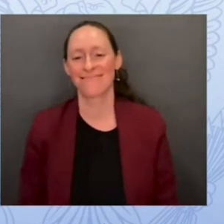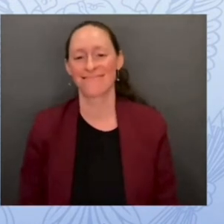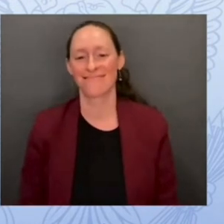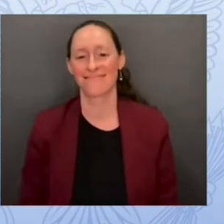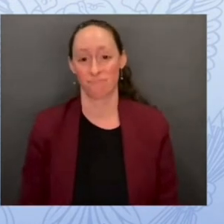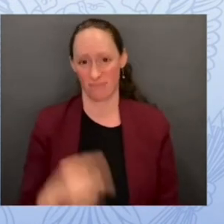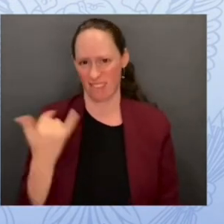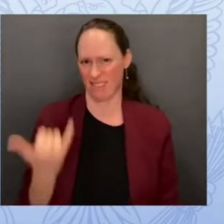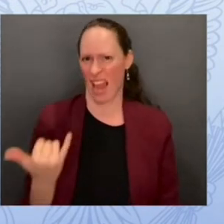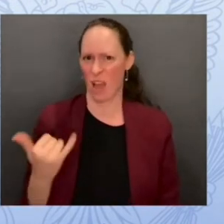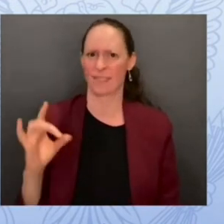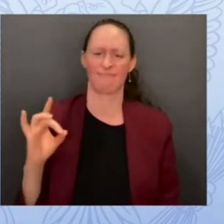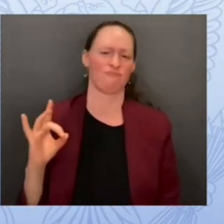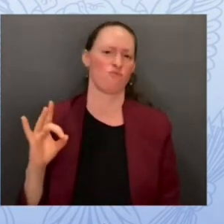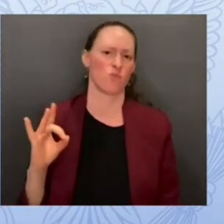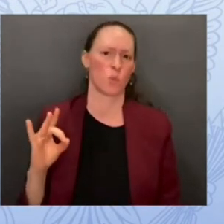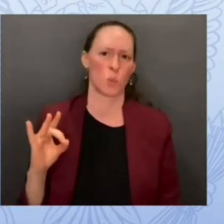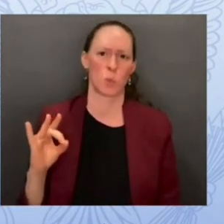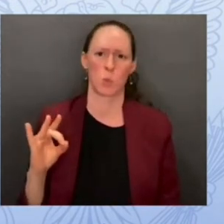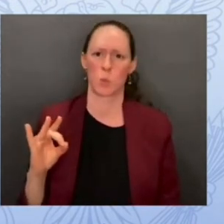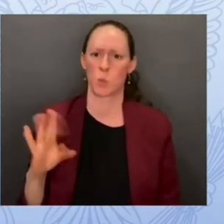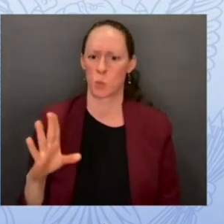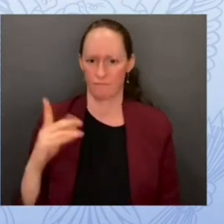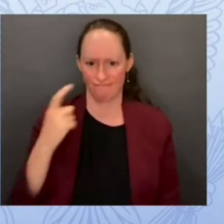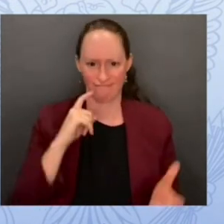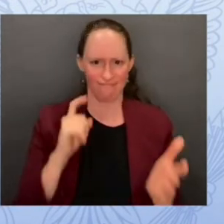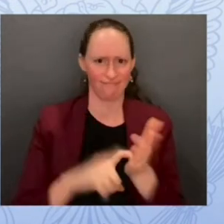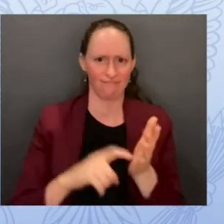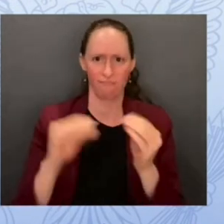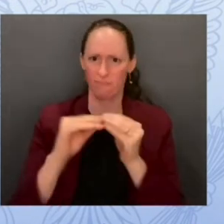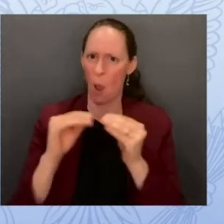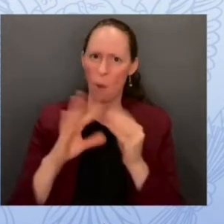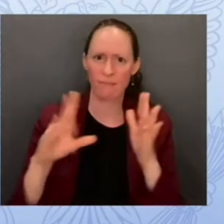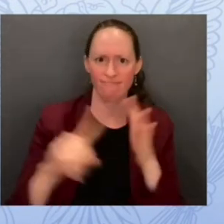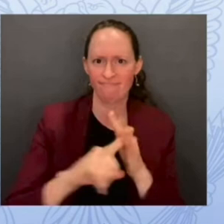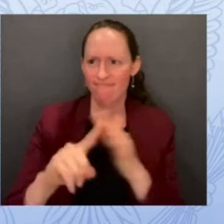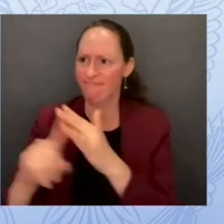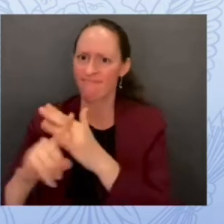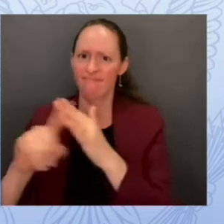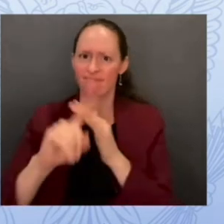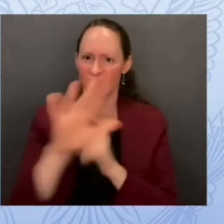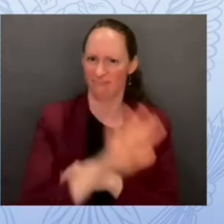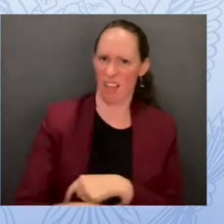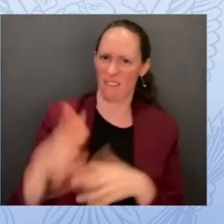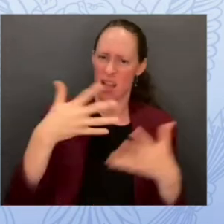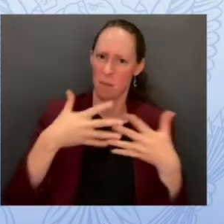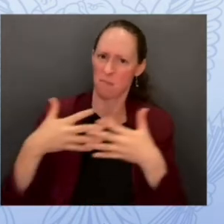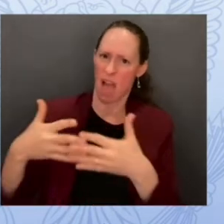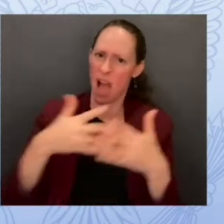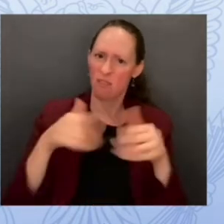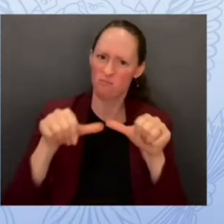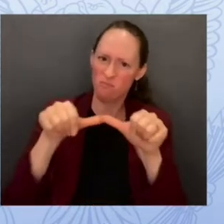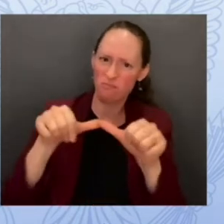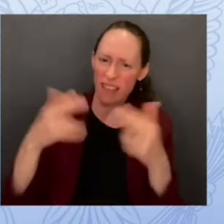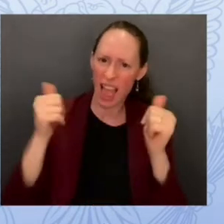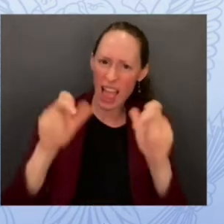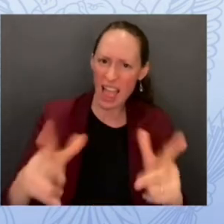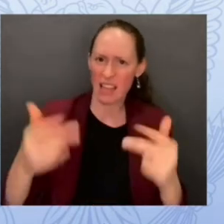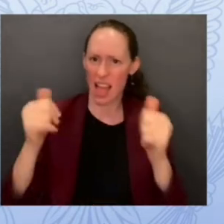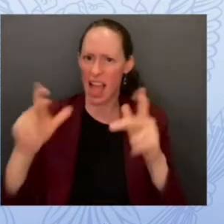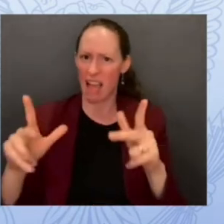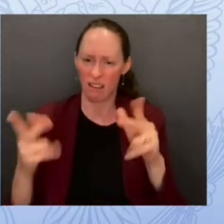community and every institution across our country, including schools. That is why we at the Department of Homeland Security,